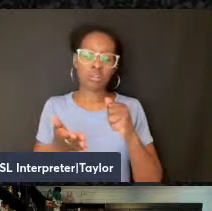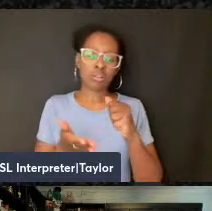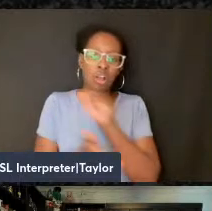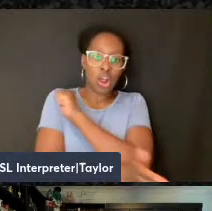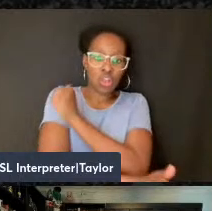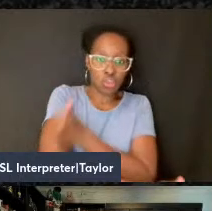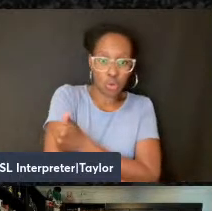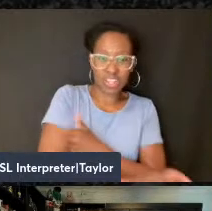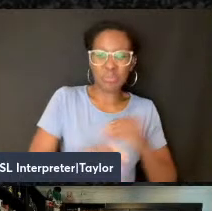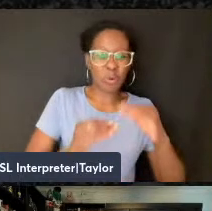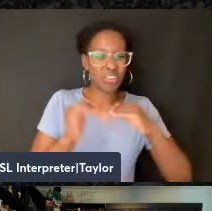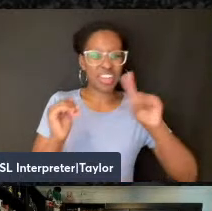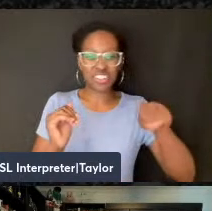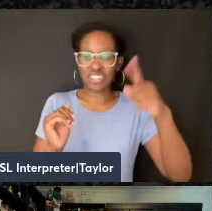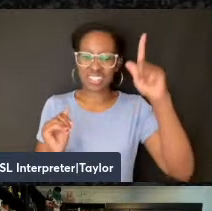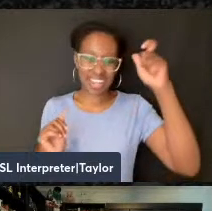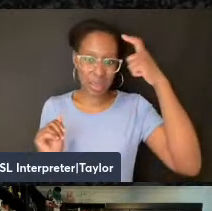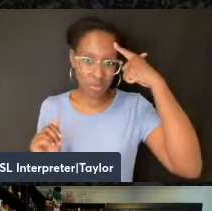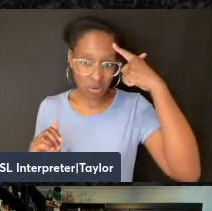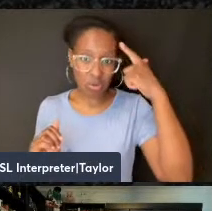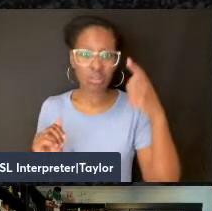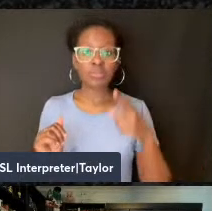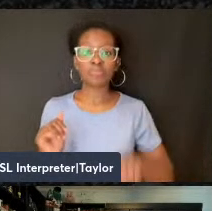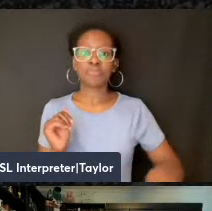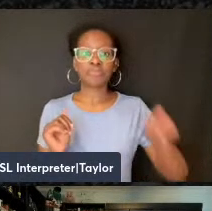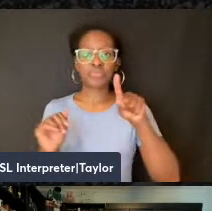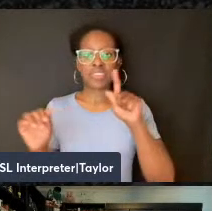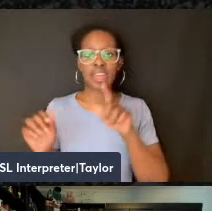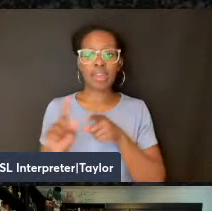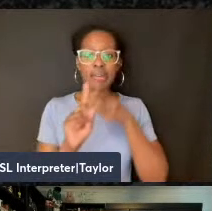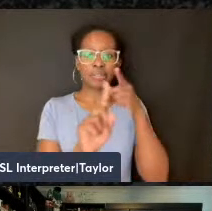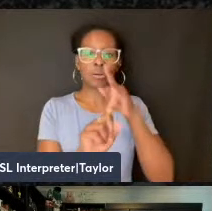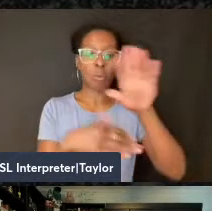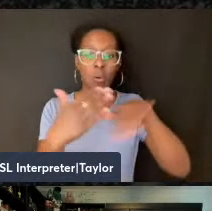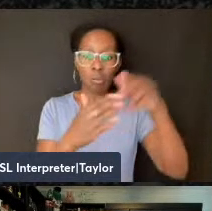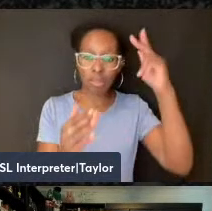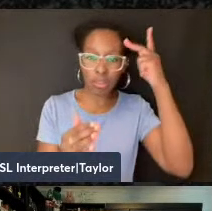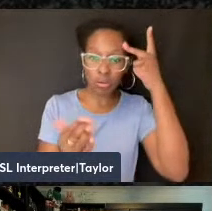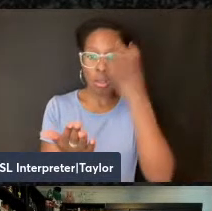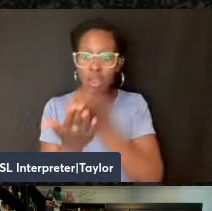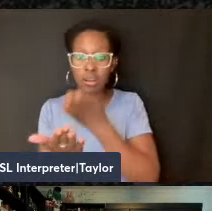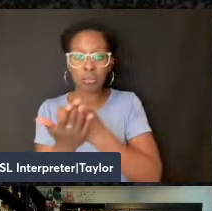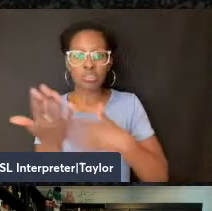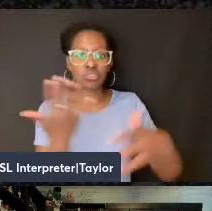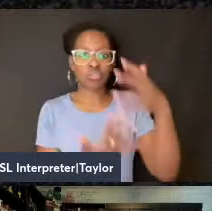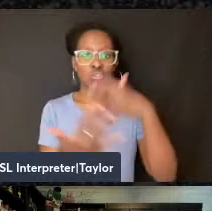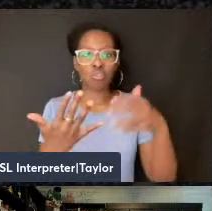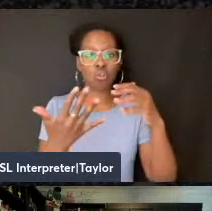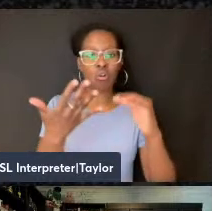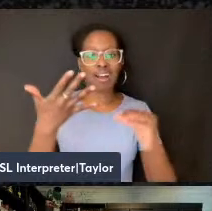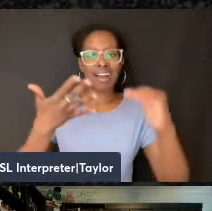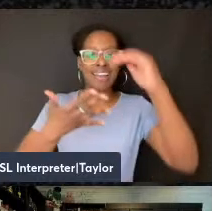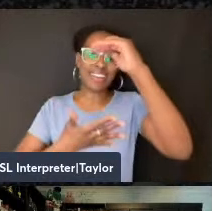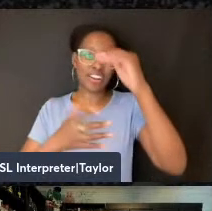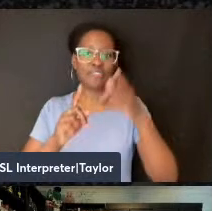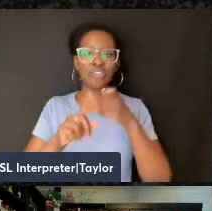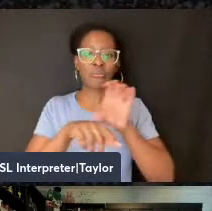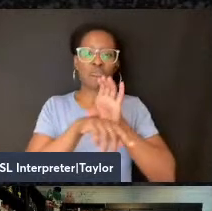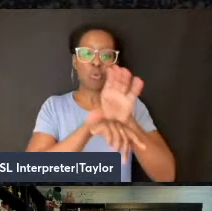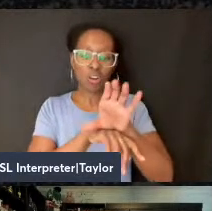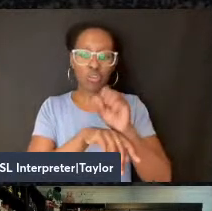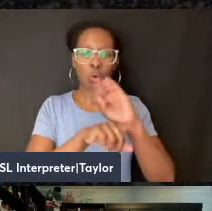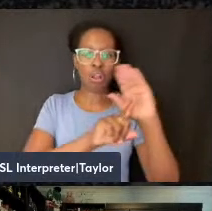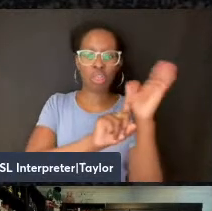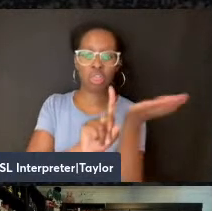They take aim at all political, economic, and social hierarchies based upon force or coercion, including